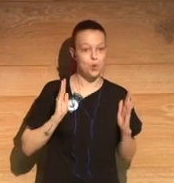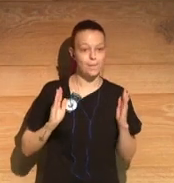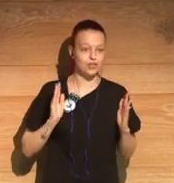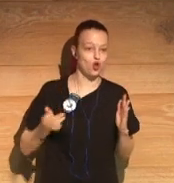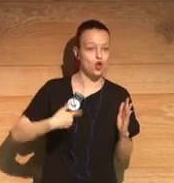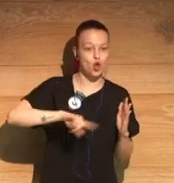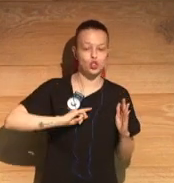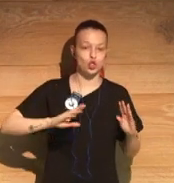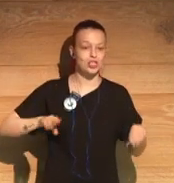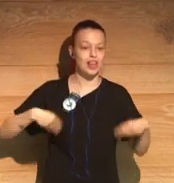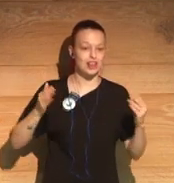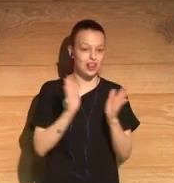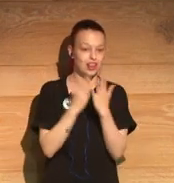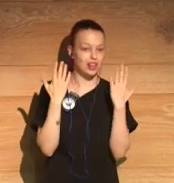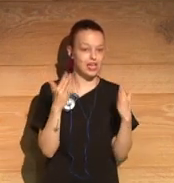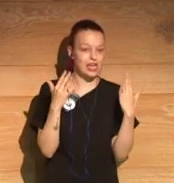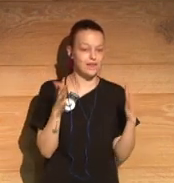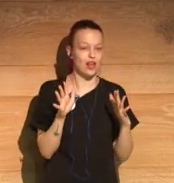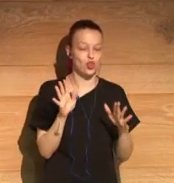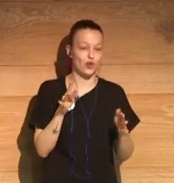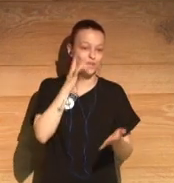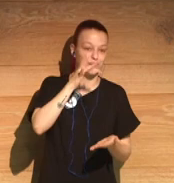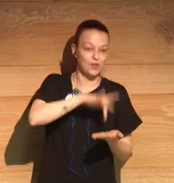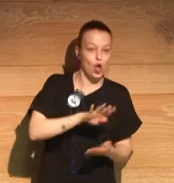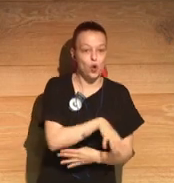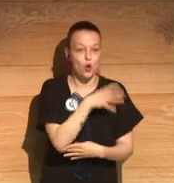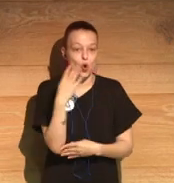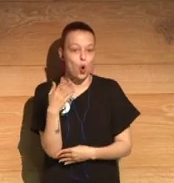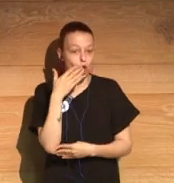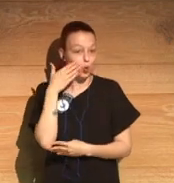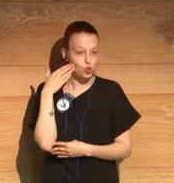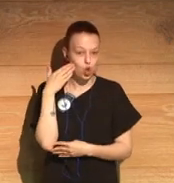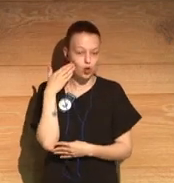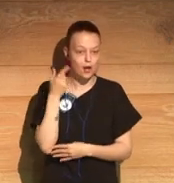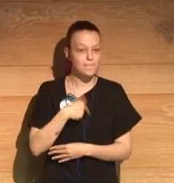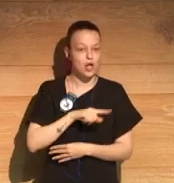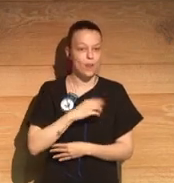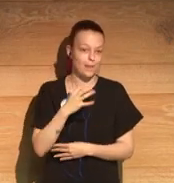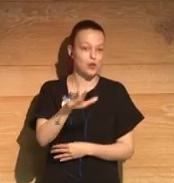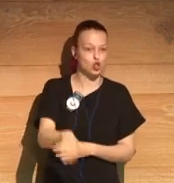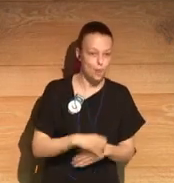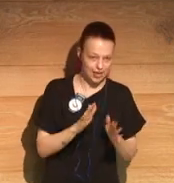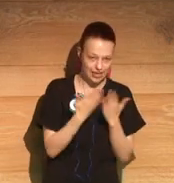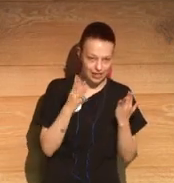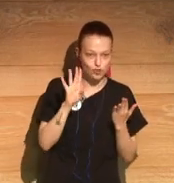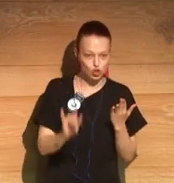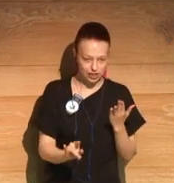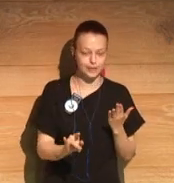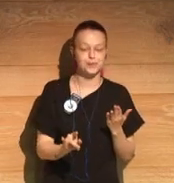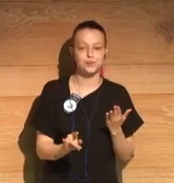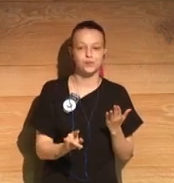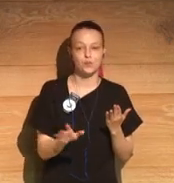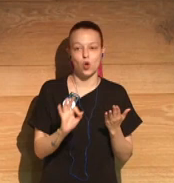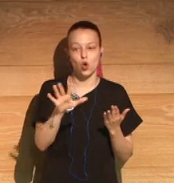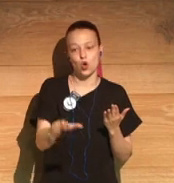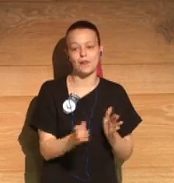Read it yourself. Now, as I said at the beginning, we're now... It's gay pride now, but it's not just